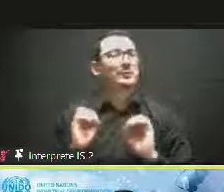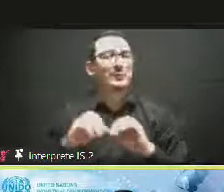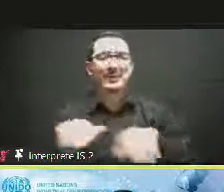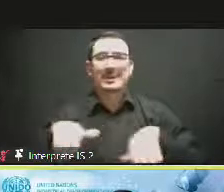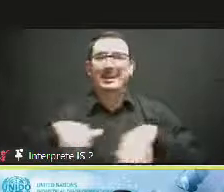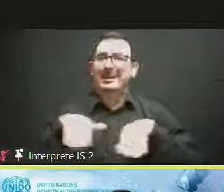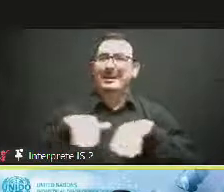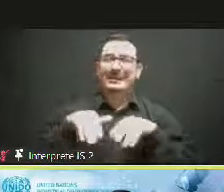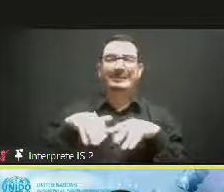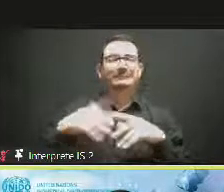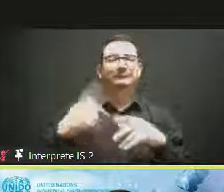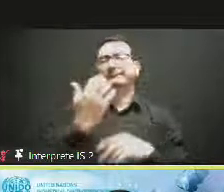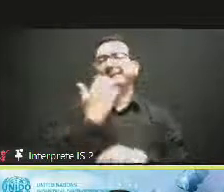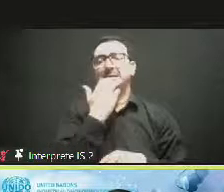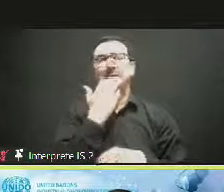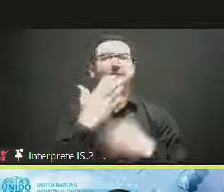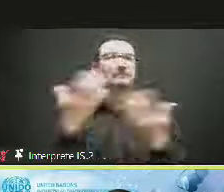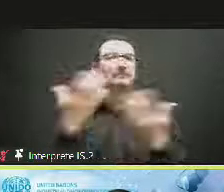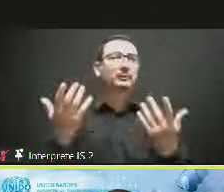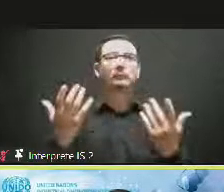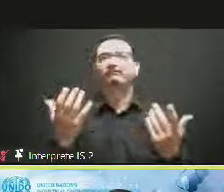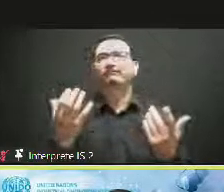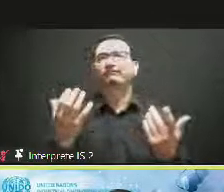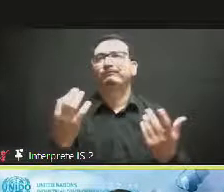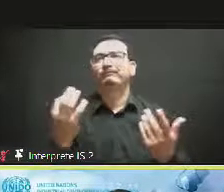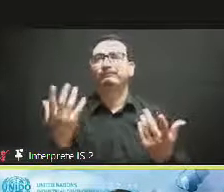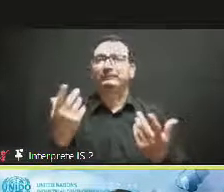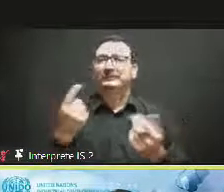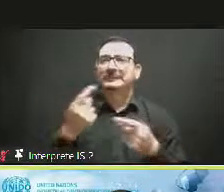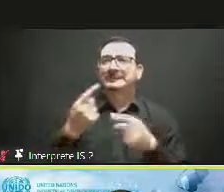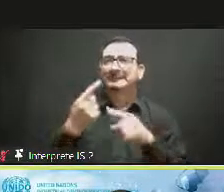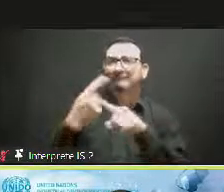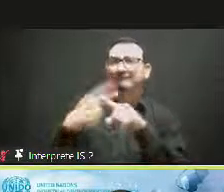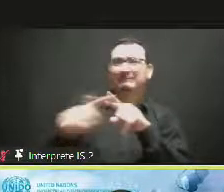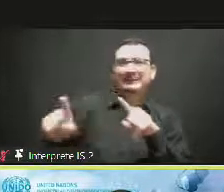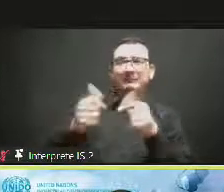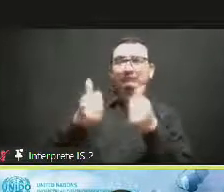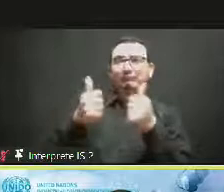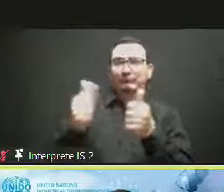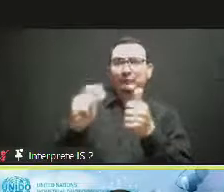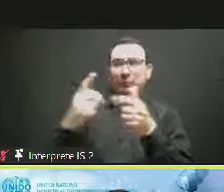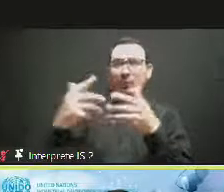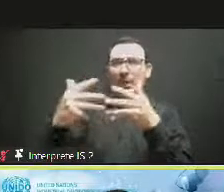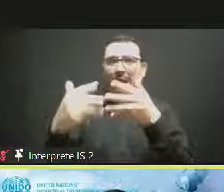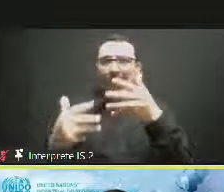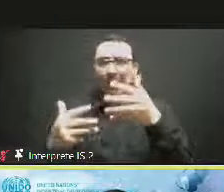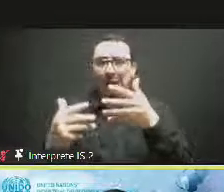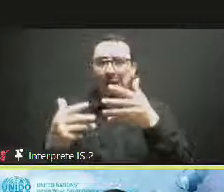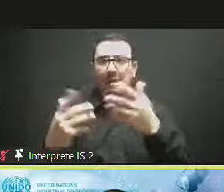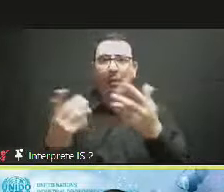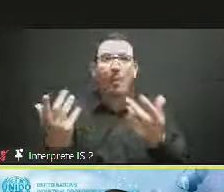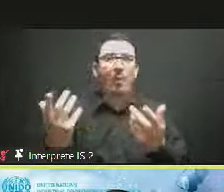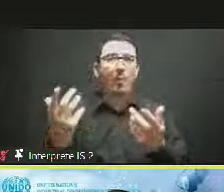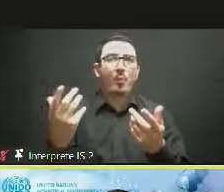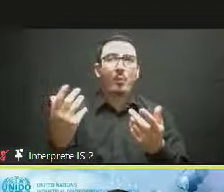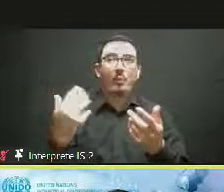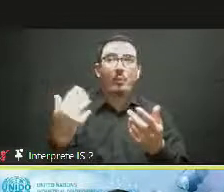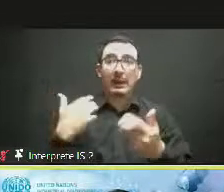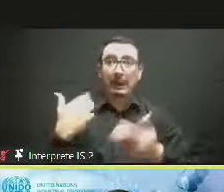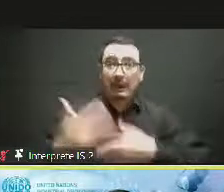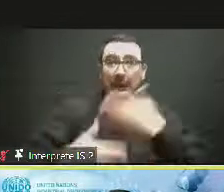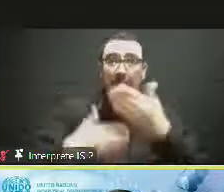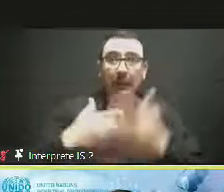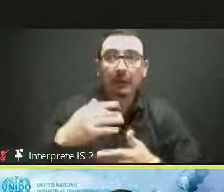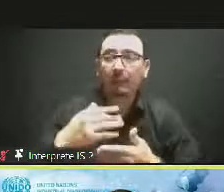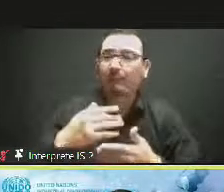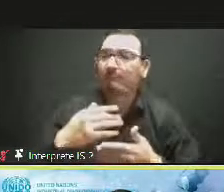any intervention should consider that one. At the same time, opportunities, yes, a lot of